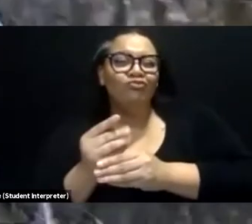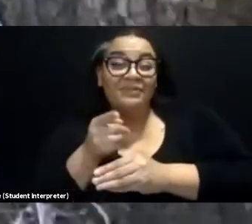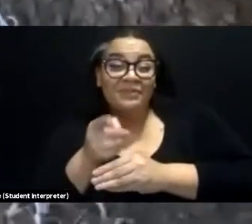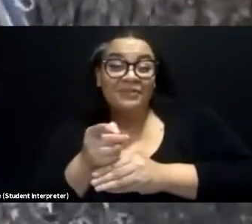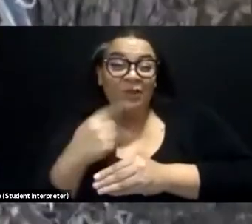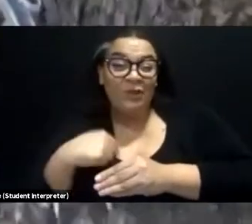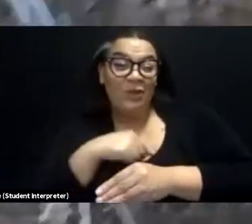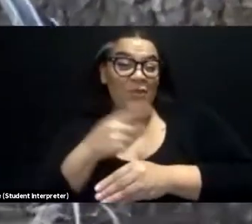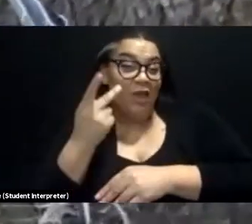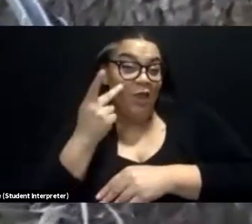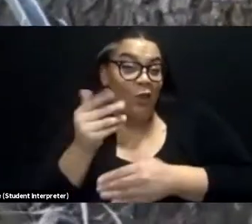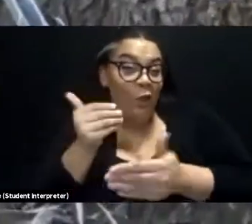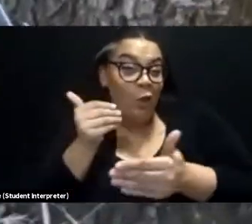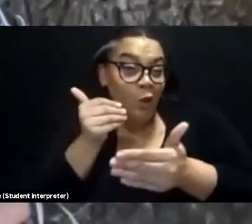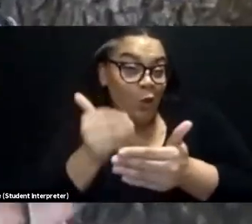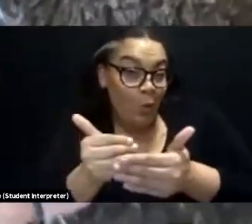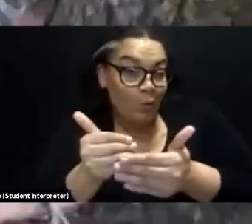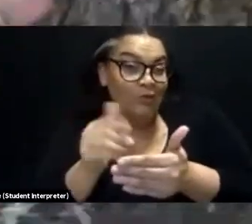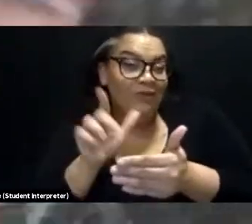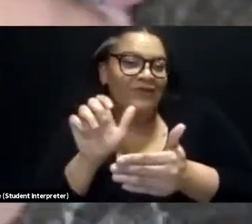up look at its leaves.